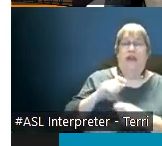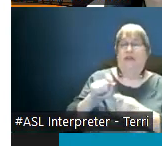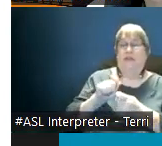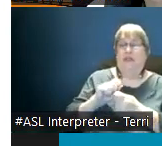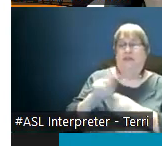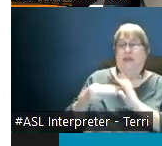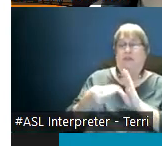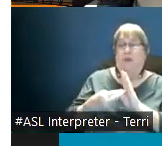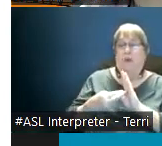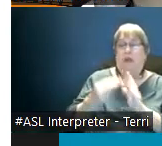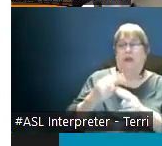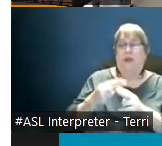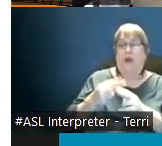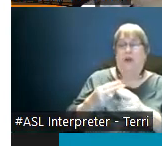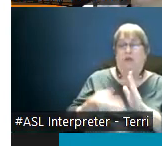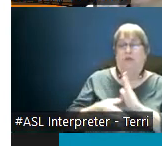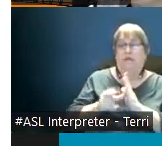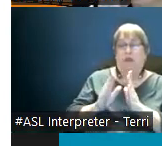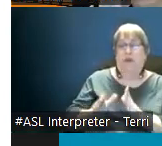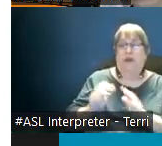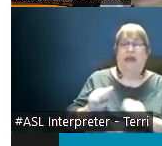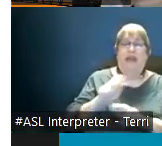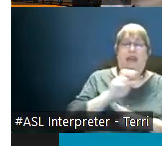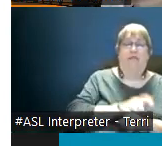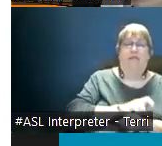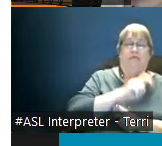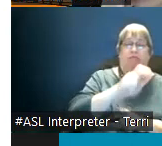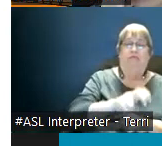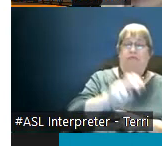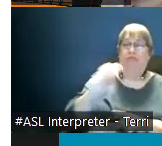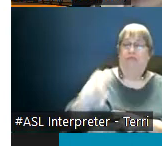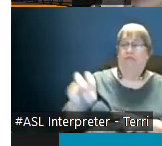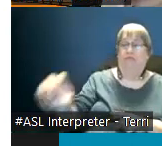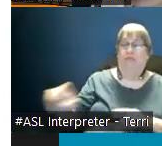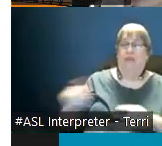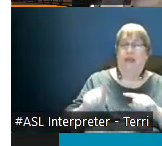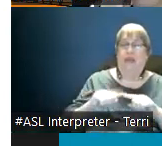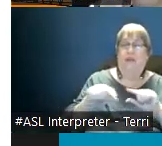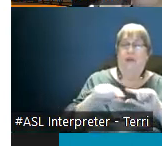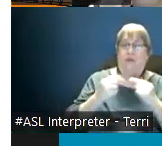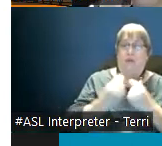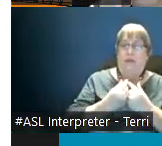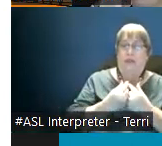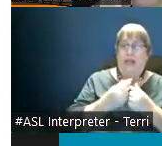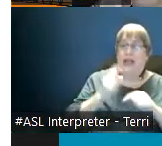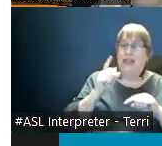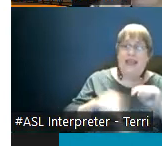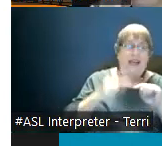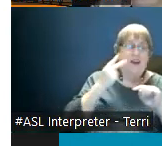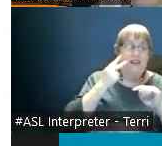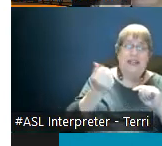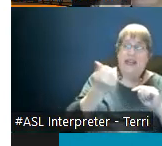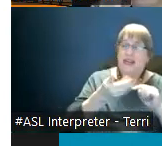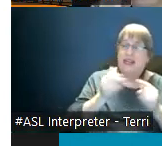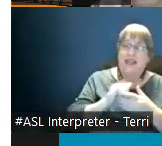able to move from group to group if you have small groups set up um they're not able to see anything that's not published but they will